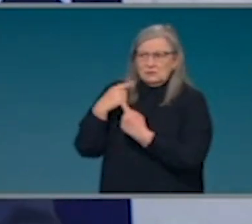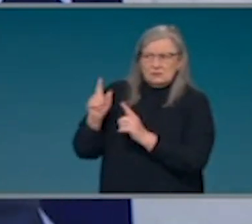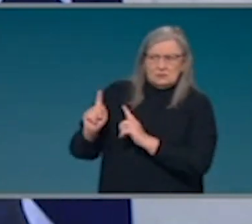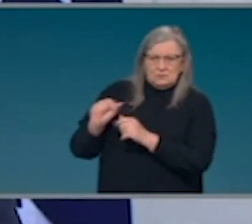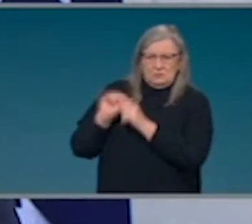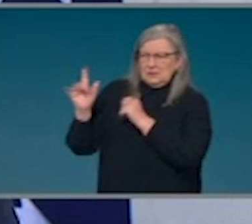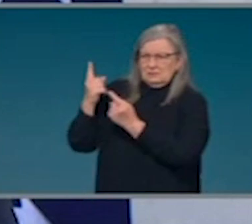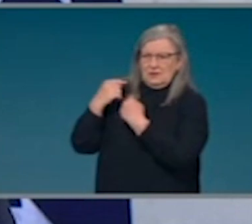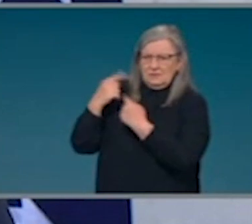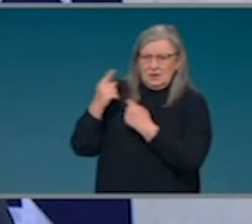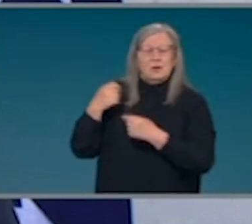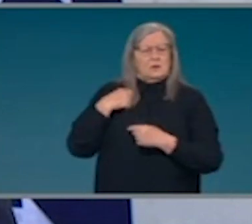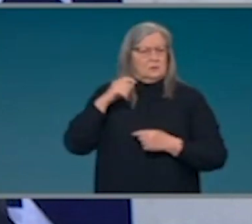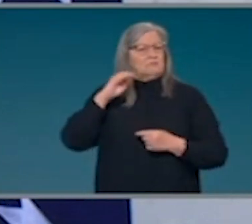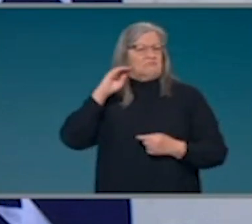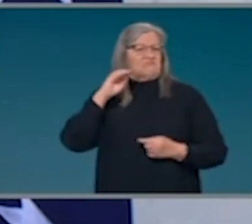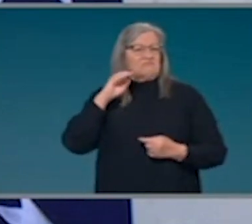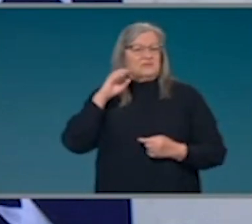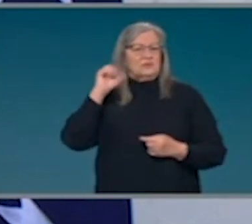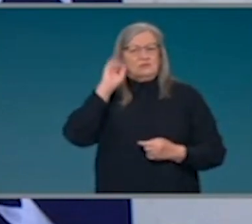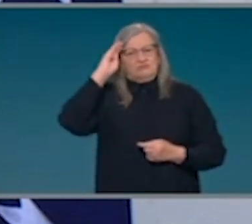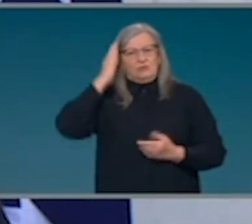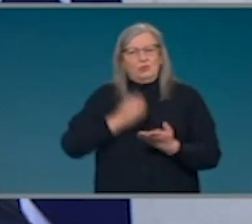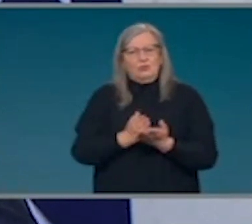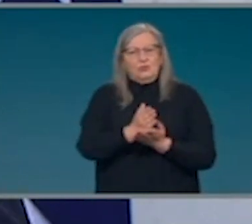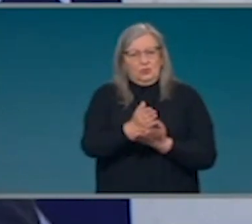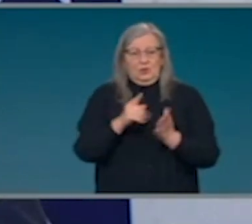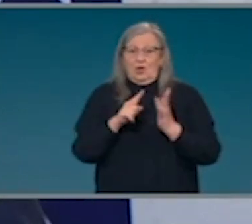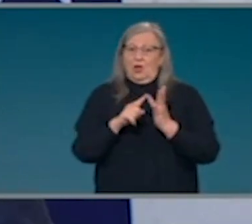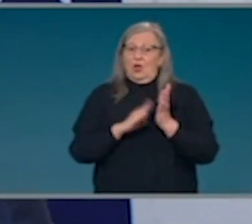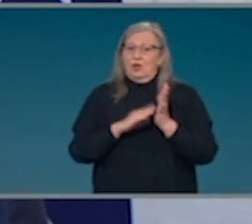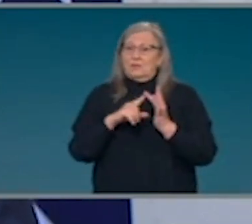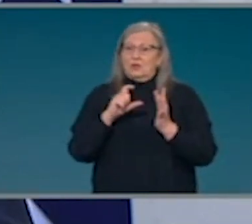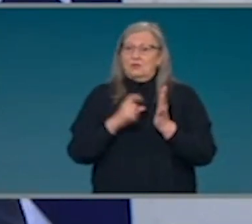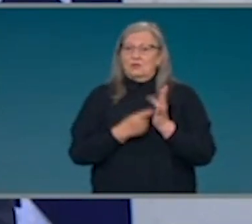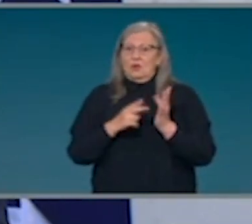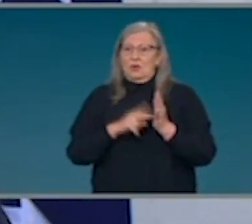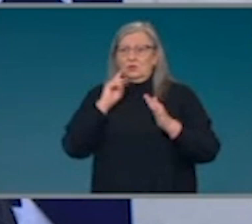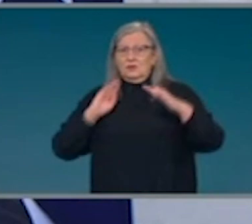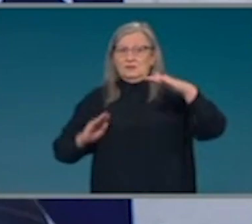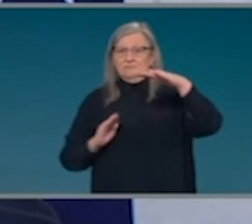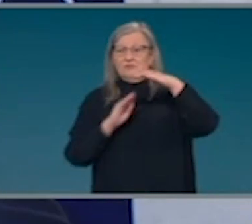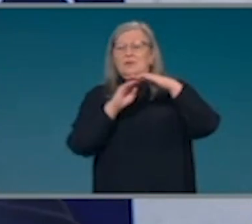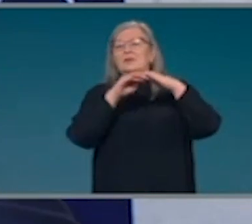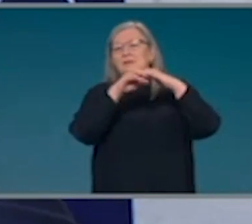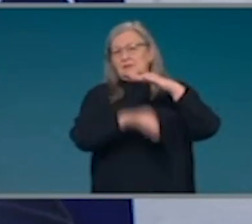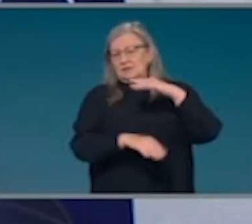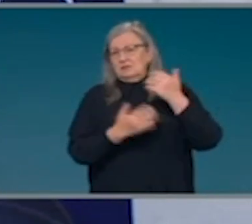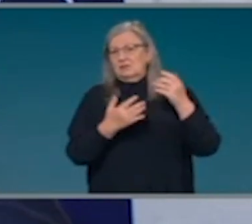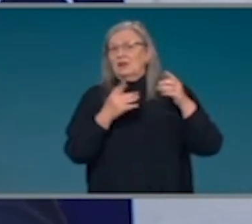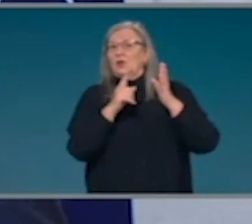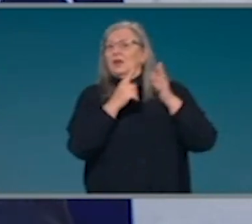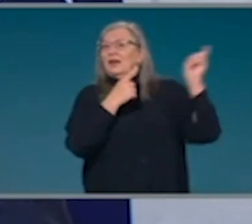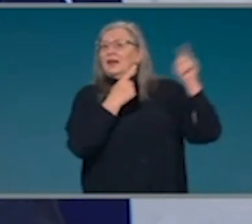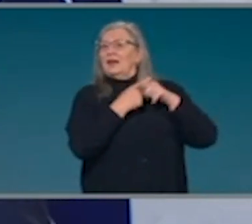the Omicron variant peak in a number of other countries, particularly in major cities like London. There's the suggestion, well more than the suggestion now Paul, in South